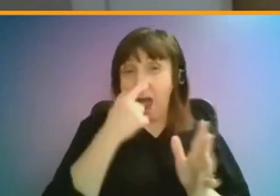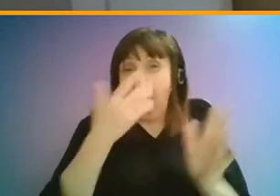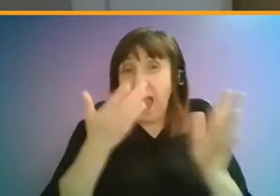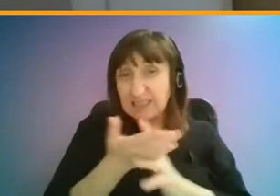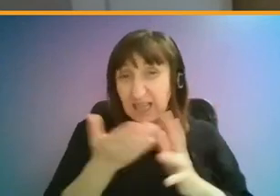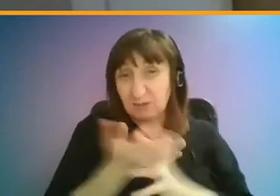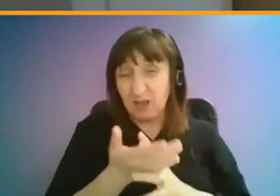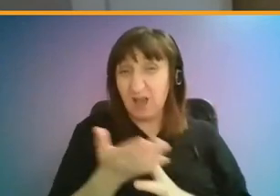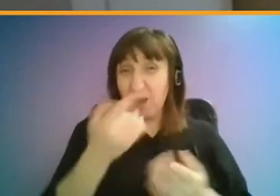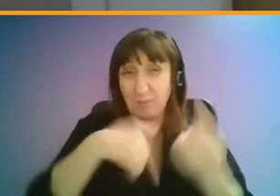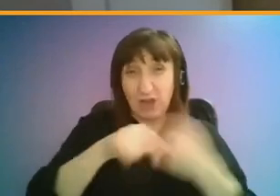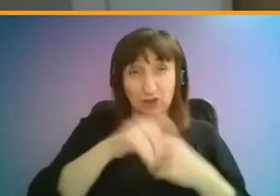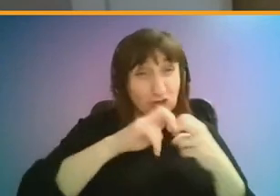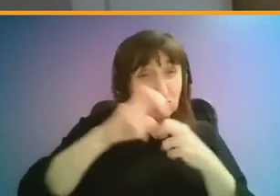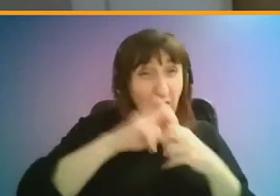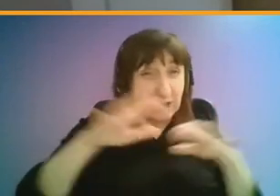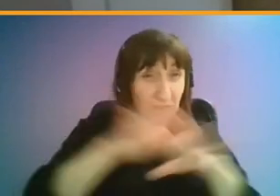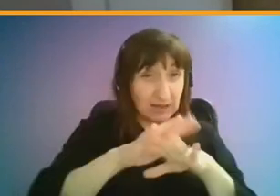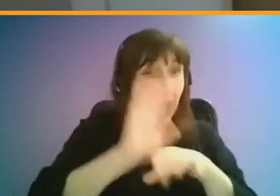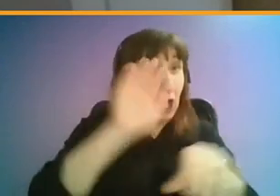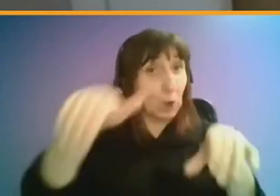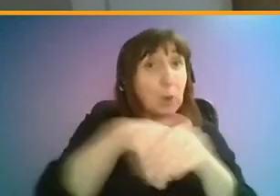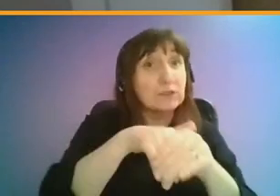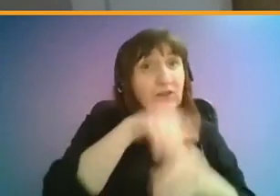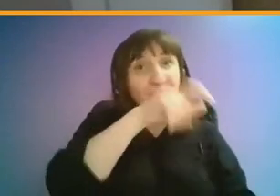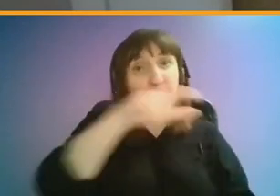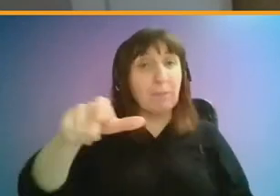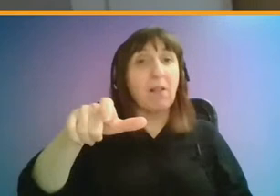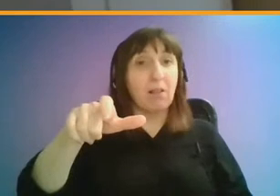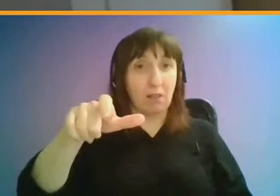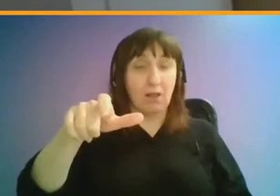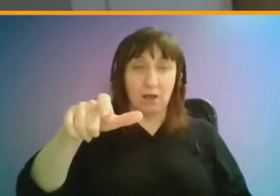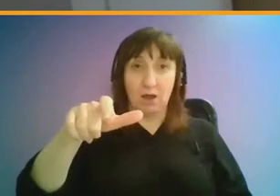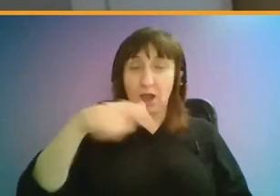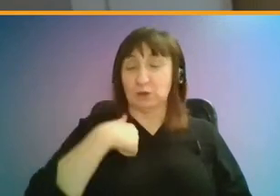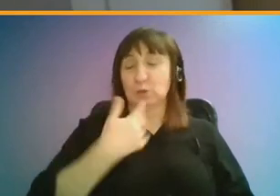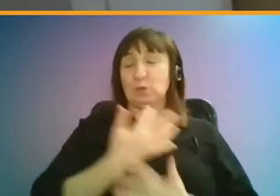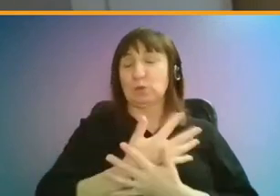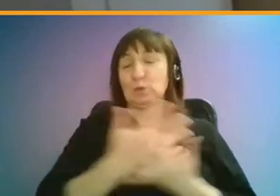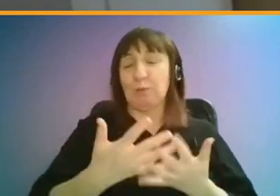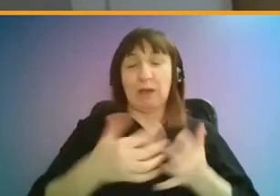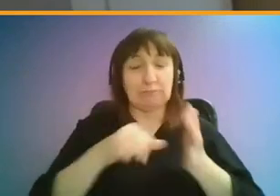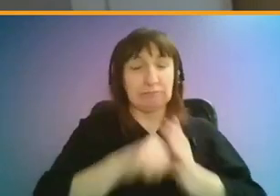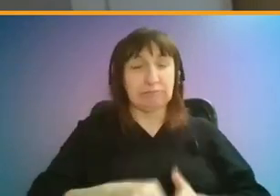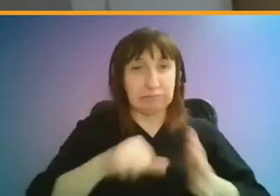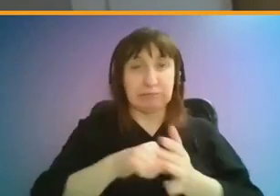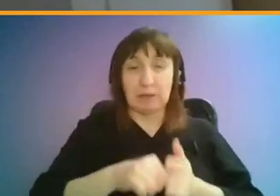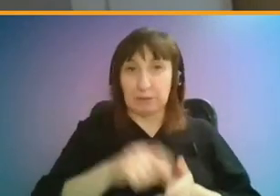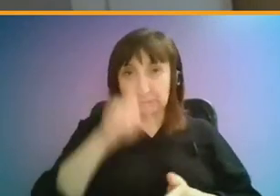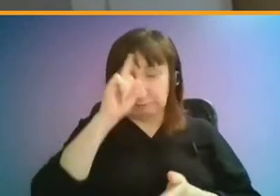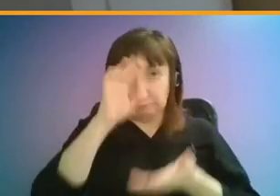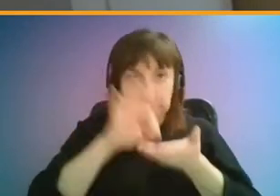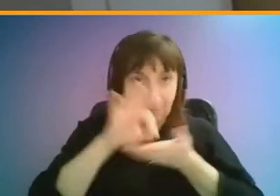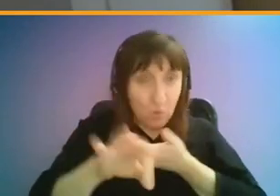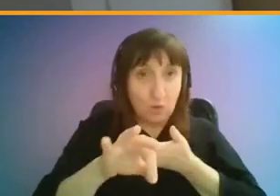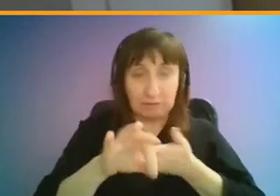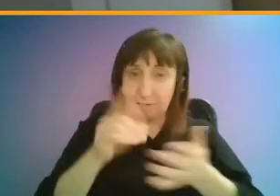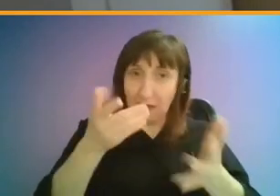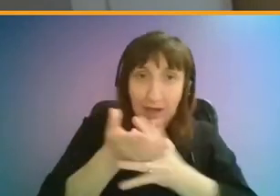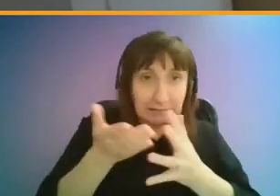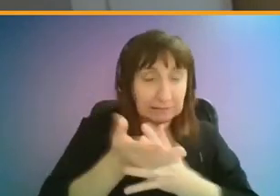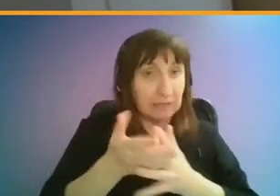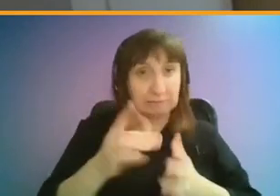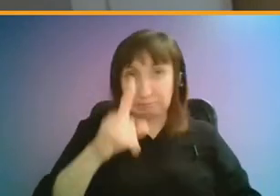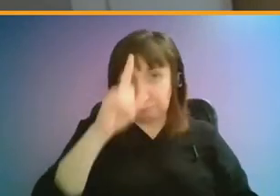making sure the transport network's inclusive. I mean, there's just been so many issues around affordability and access, but I think that